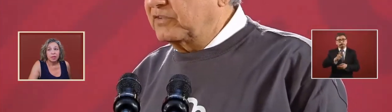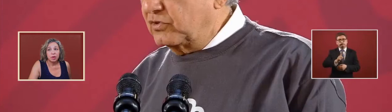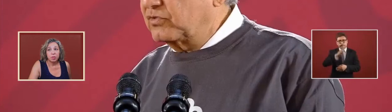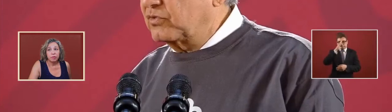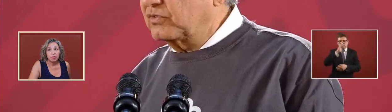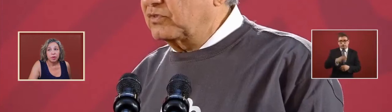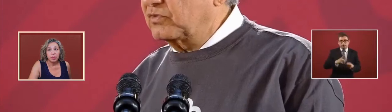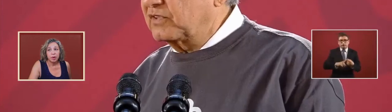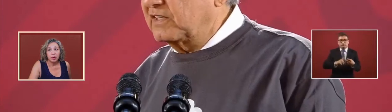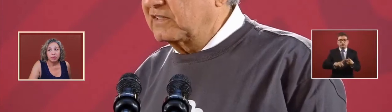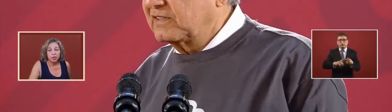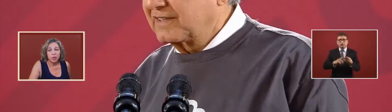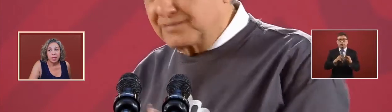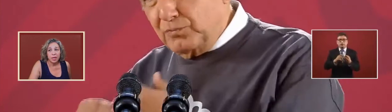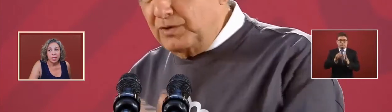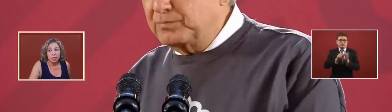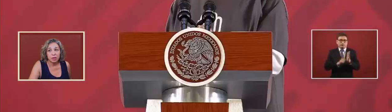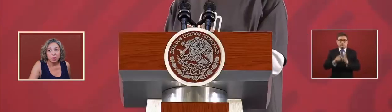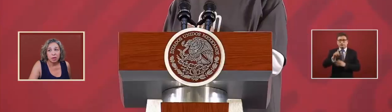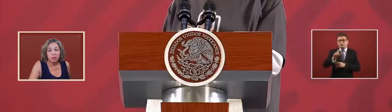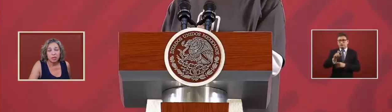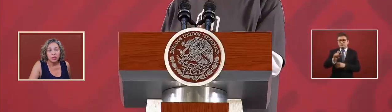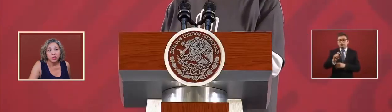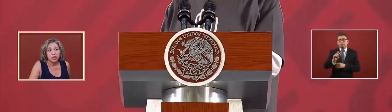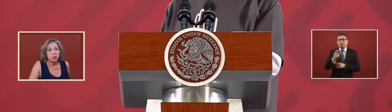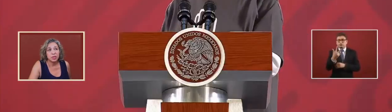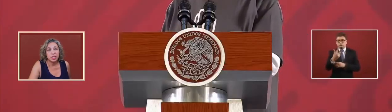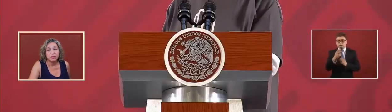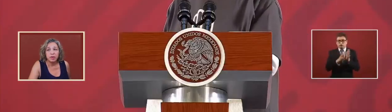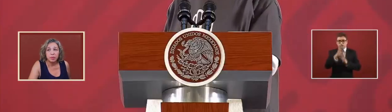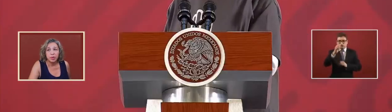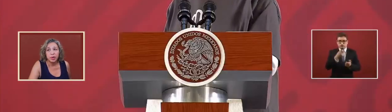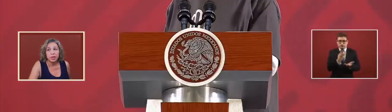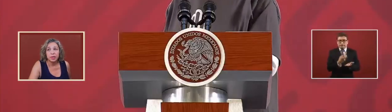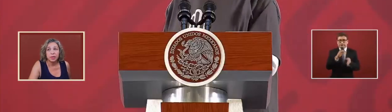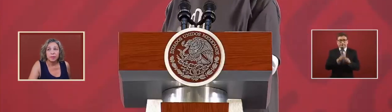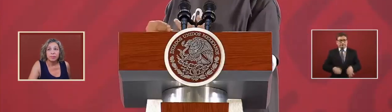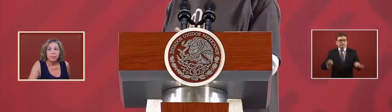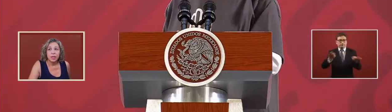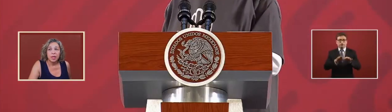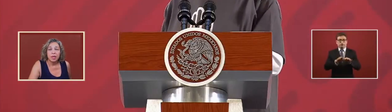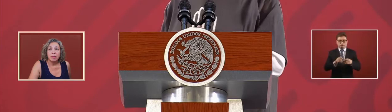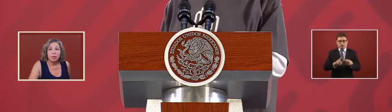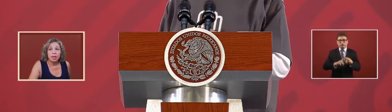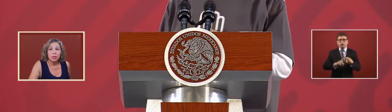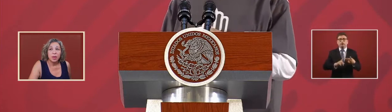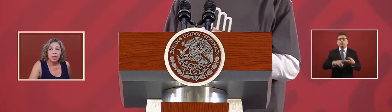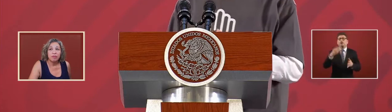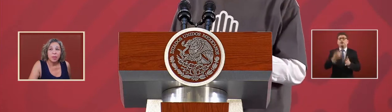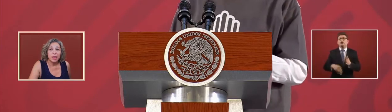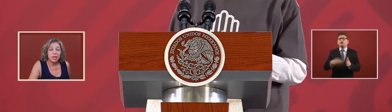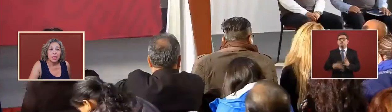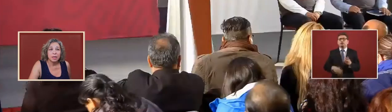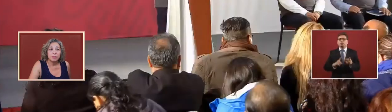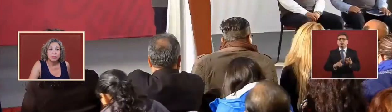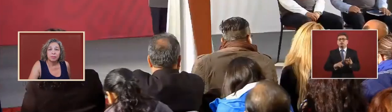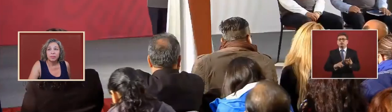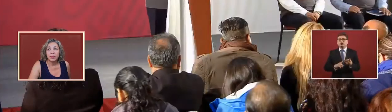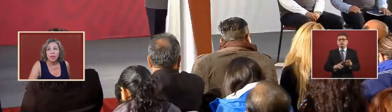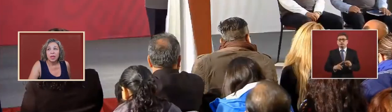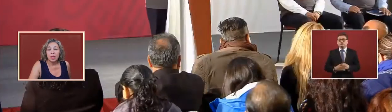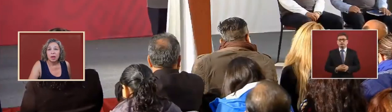of 28 constitutional which is very important that we have pending